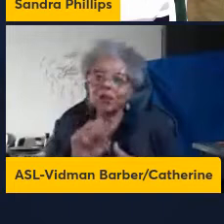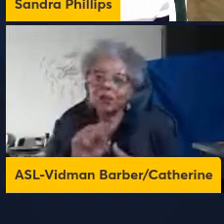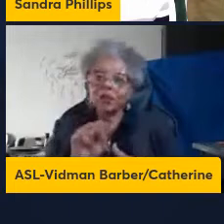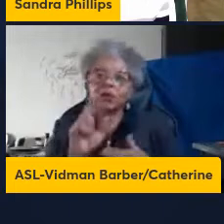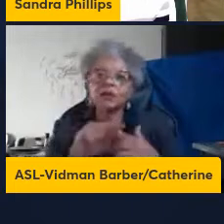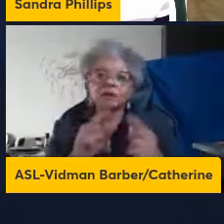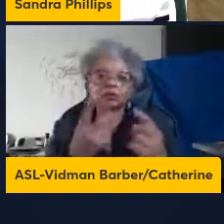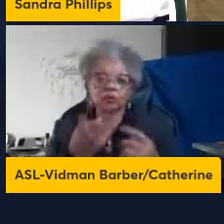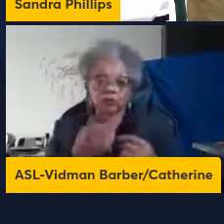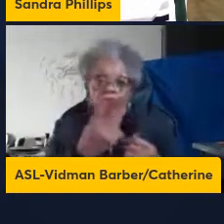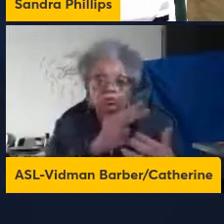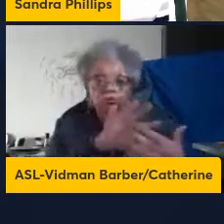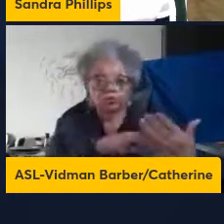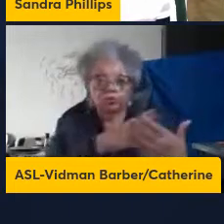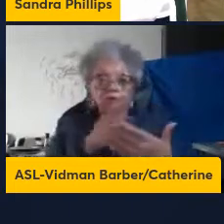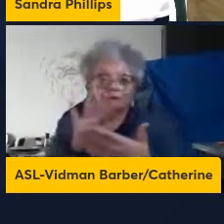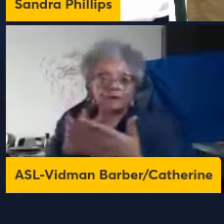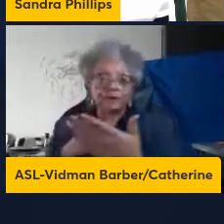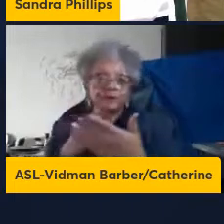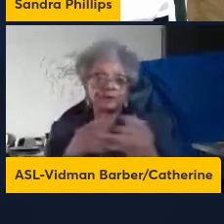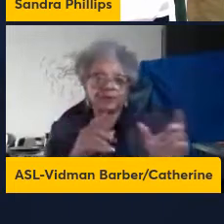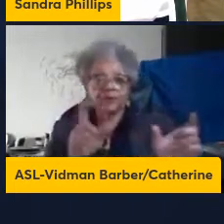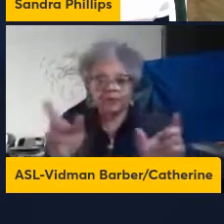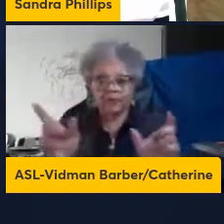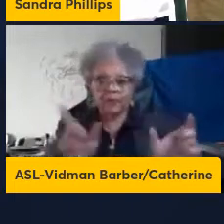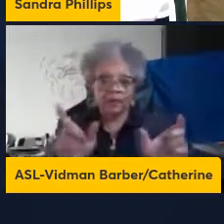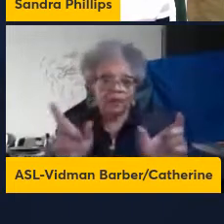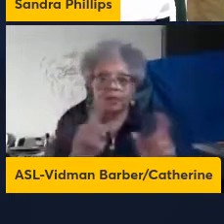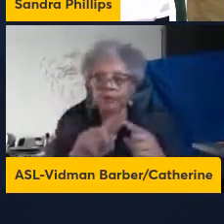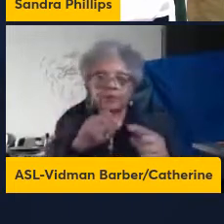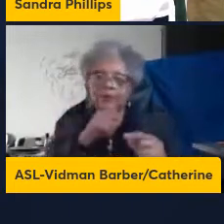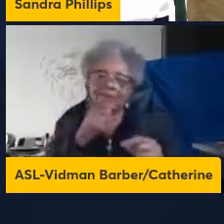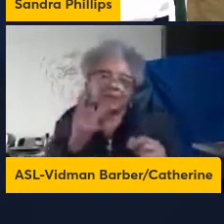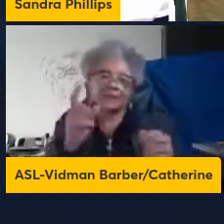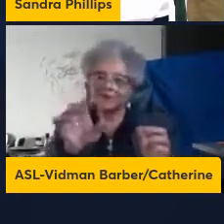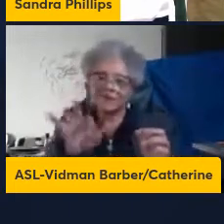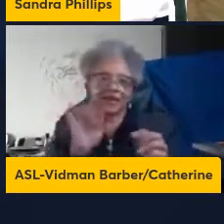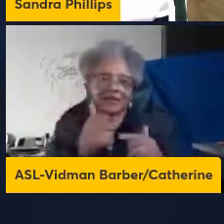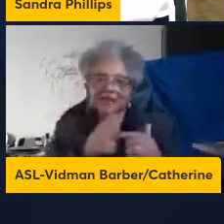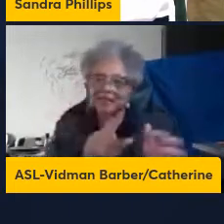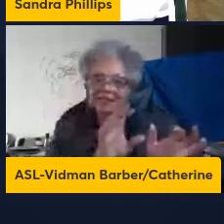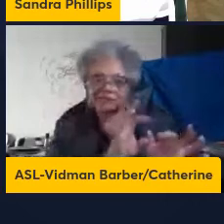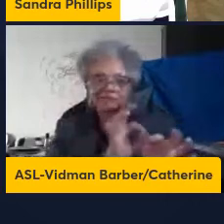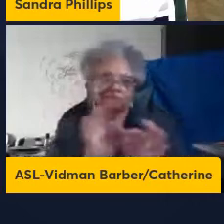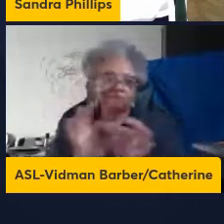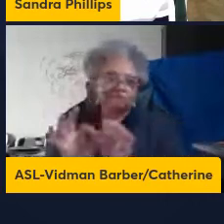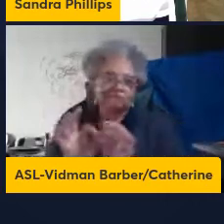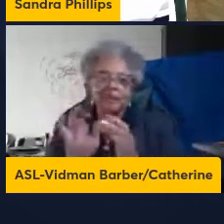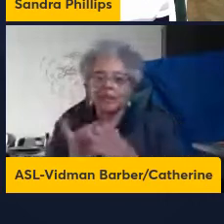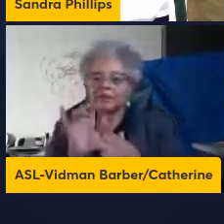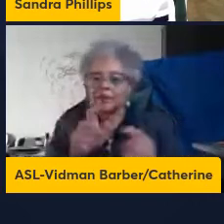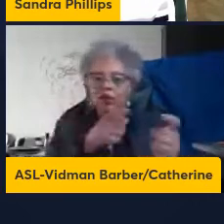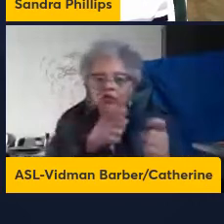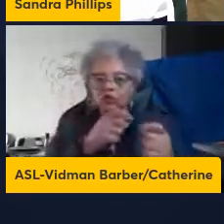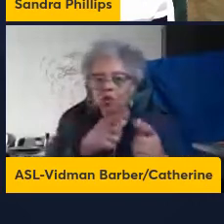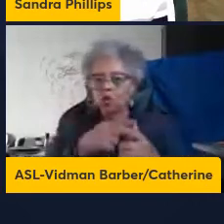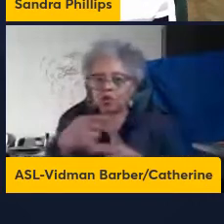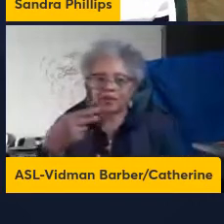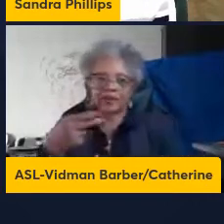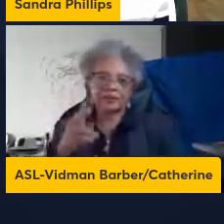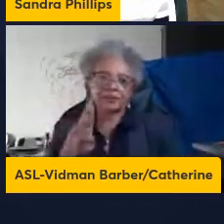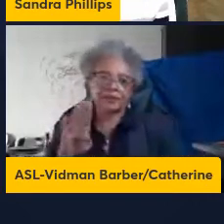correlated. But we did not find any correlations in the healthy control or the HBV HCC. And so